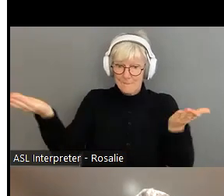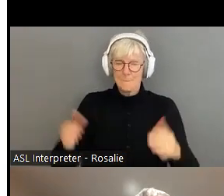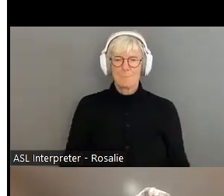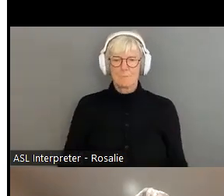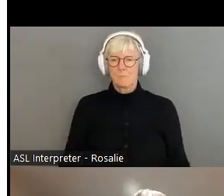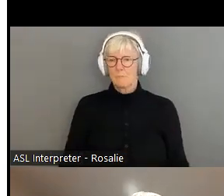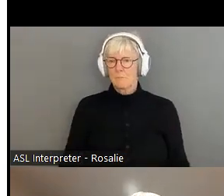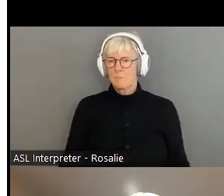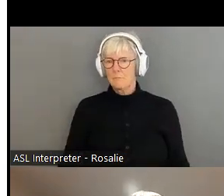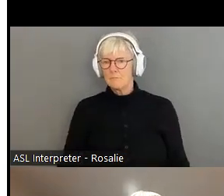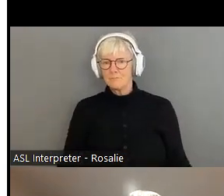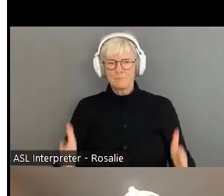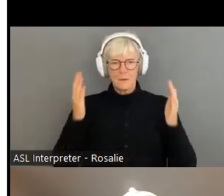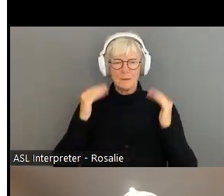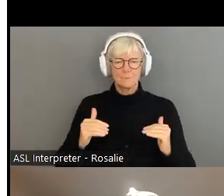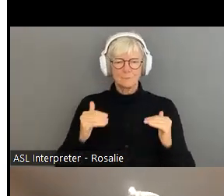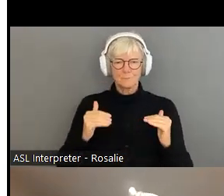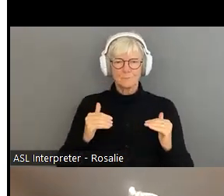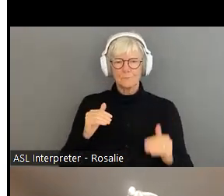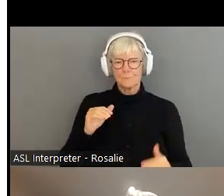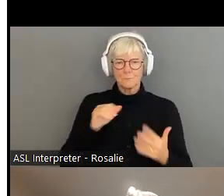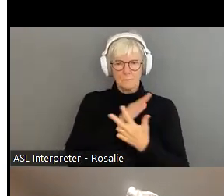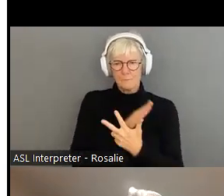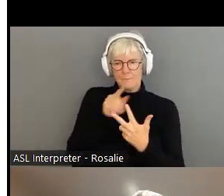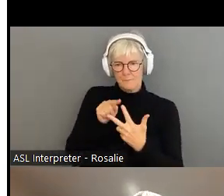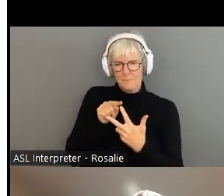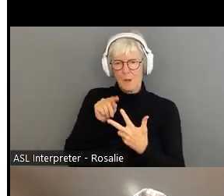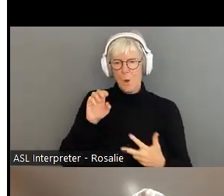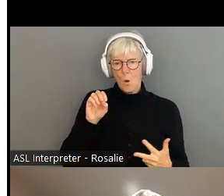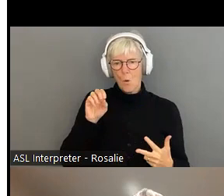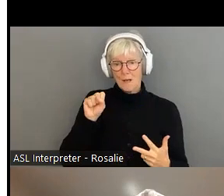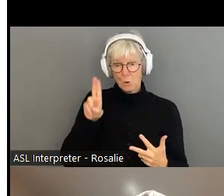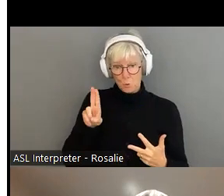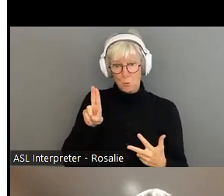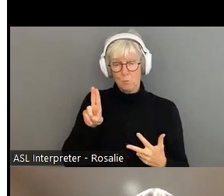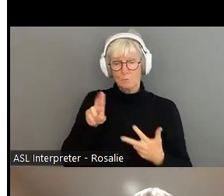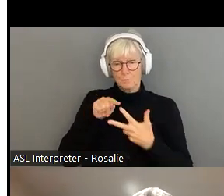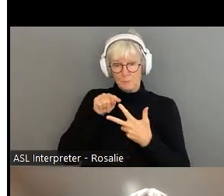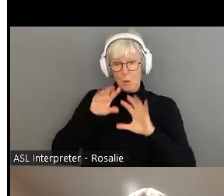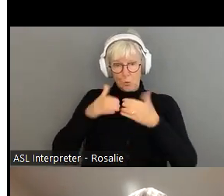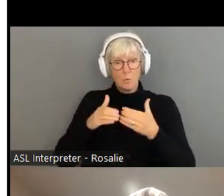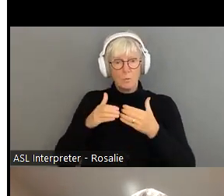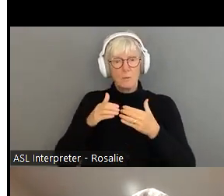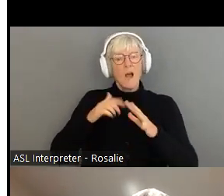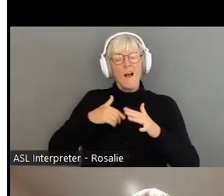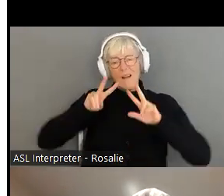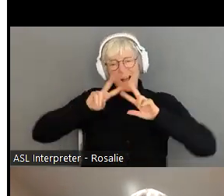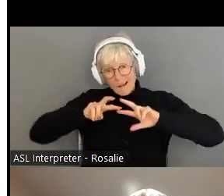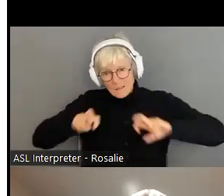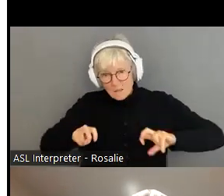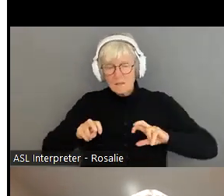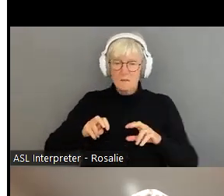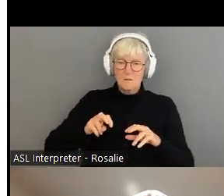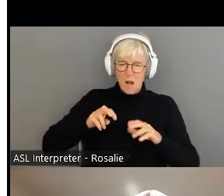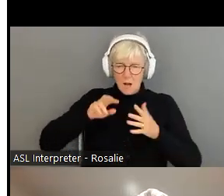Now, moving on to the Operational Support Unit, the OSU is a recognized intelligence unit made up of analysts and intel researchers